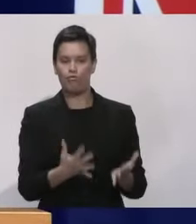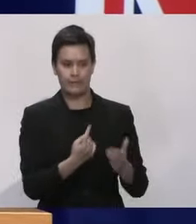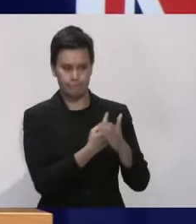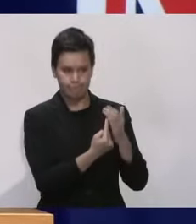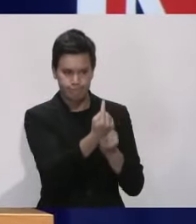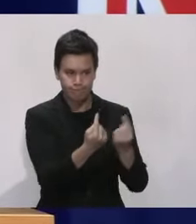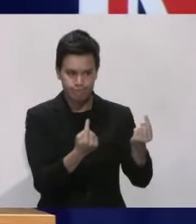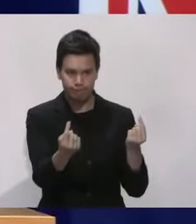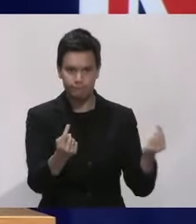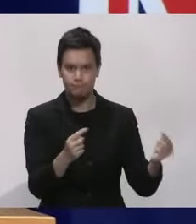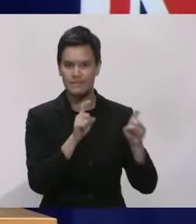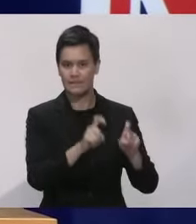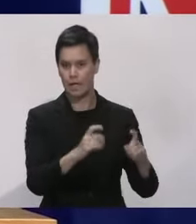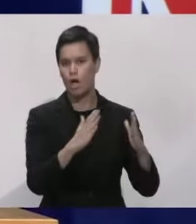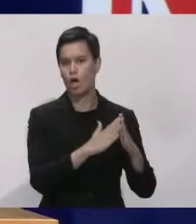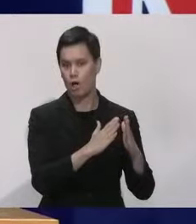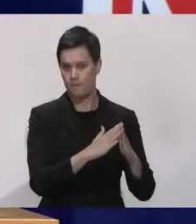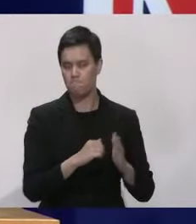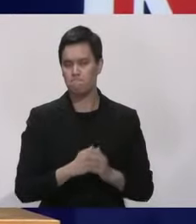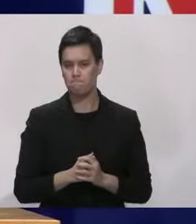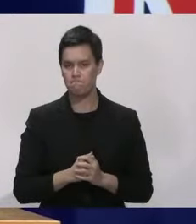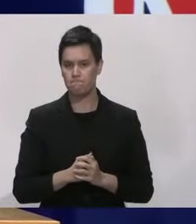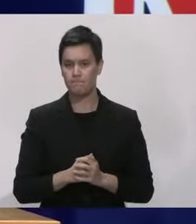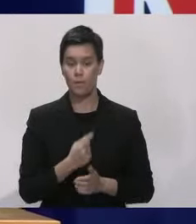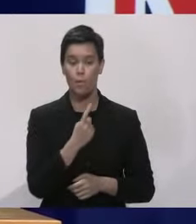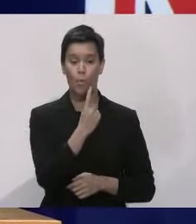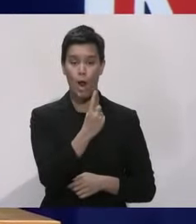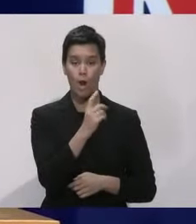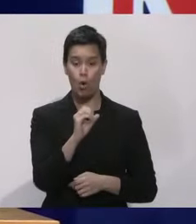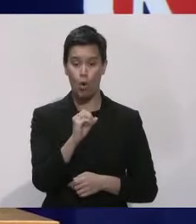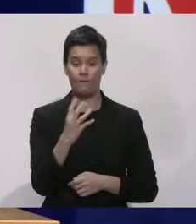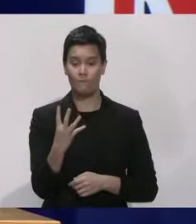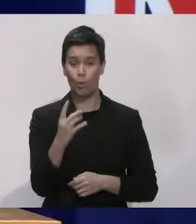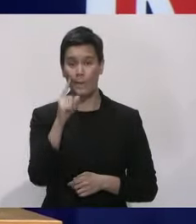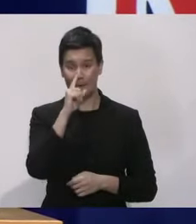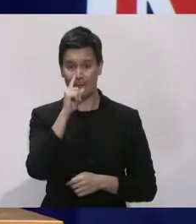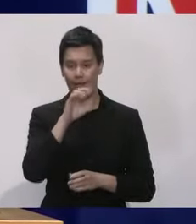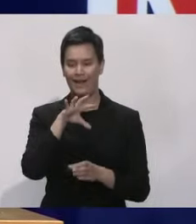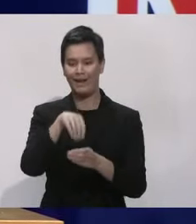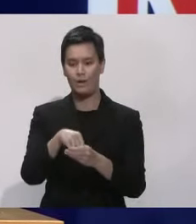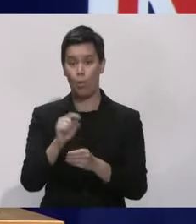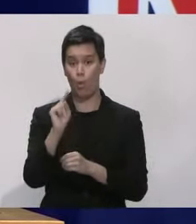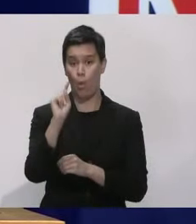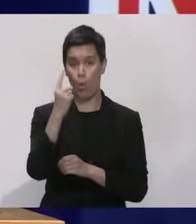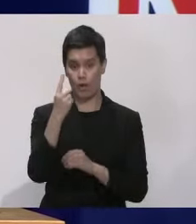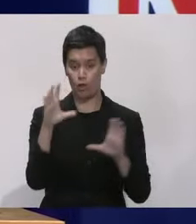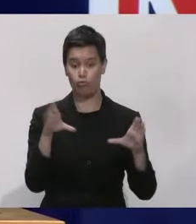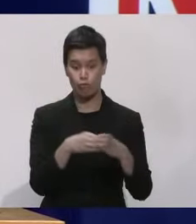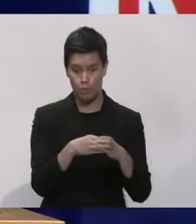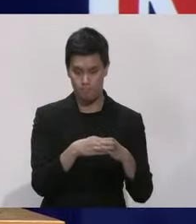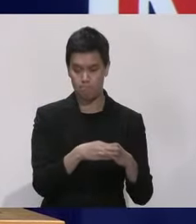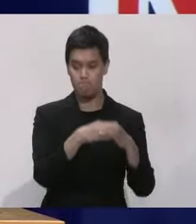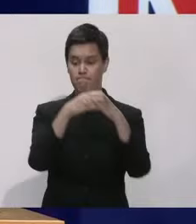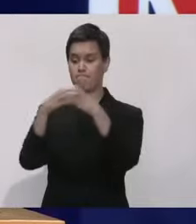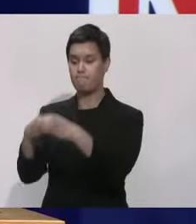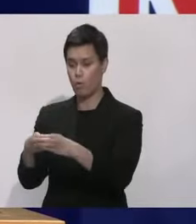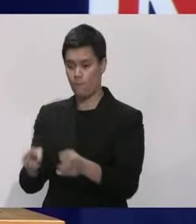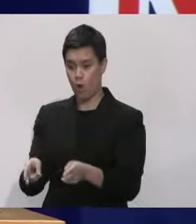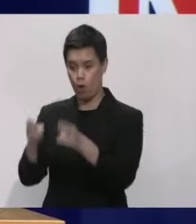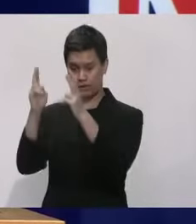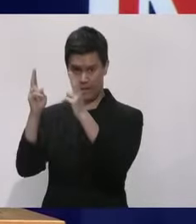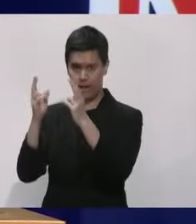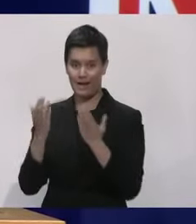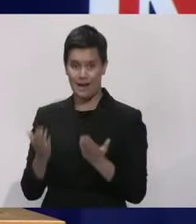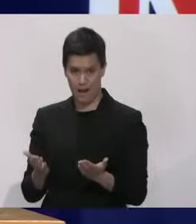quickly as possible. There are 104 people linked to the community cluster who have been transferred to the Auckland quarantine